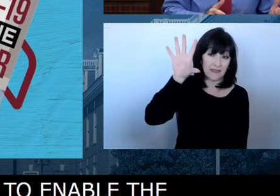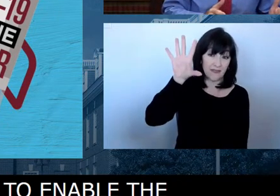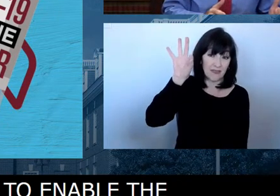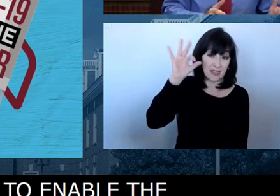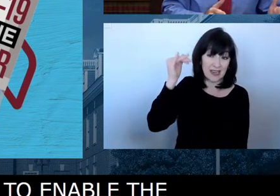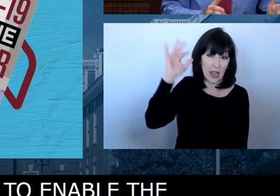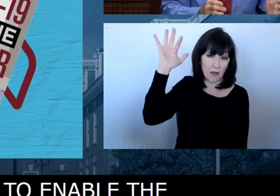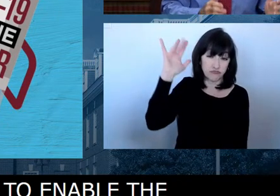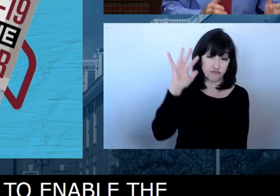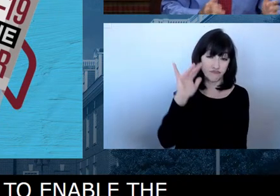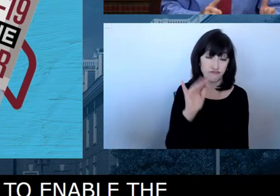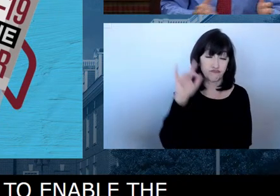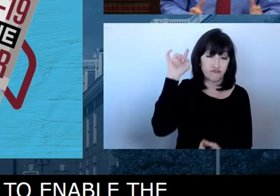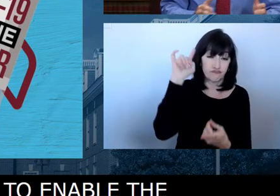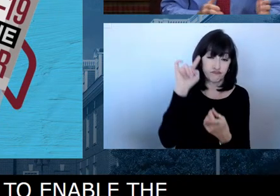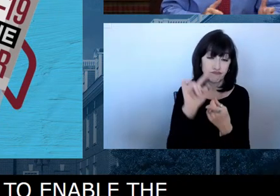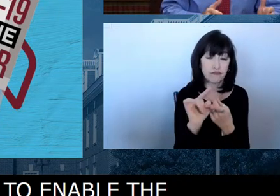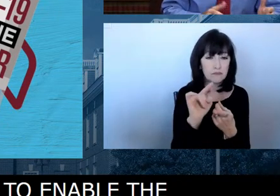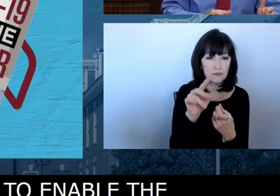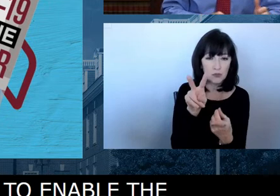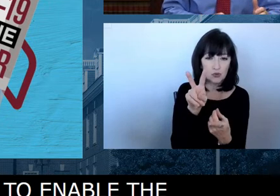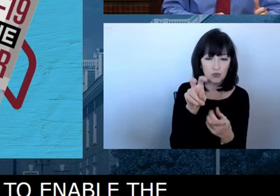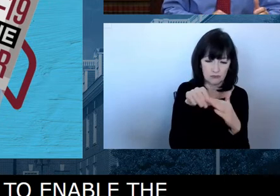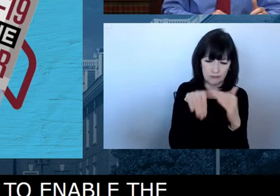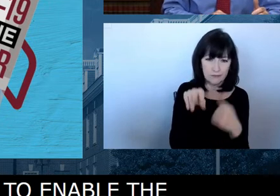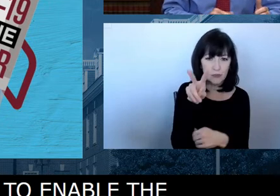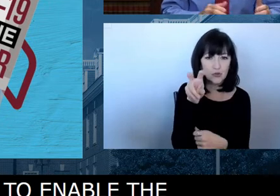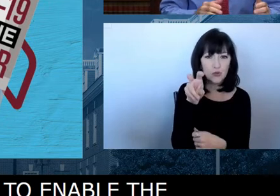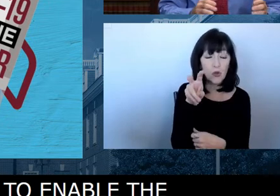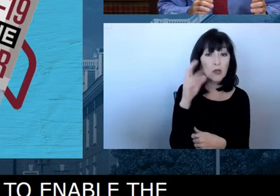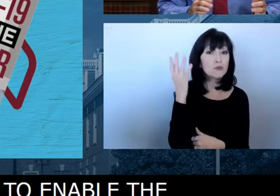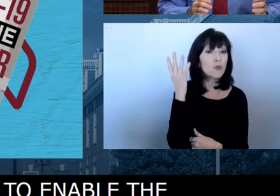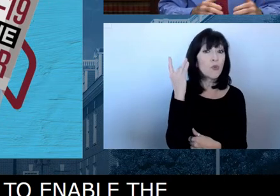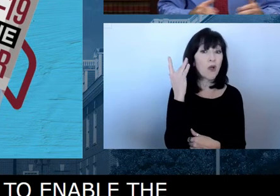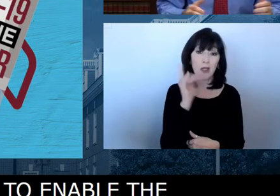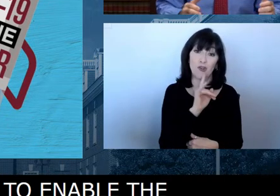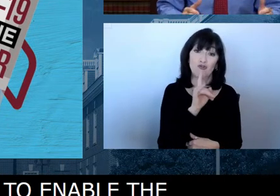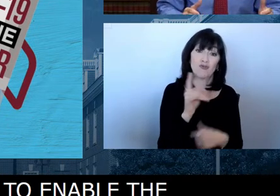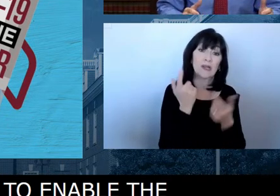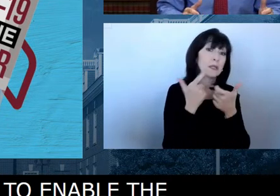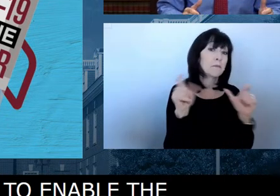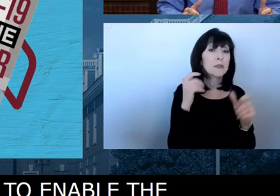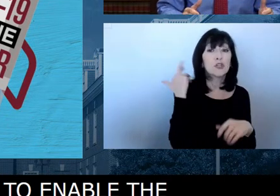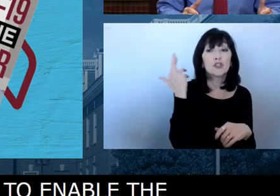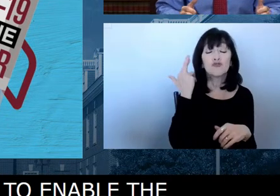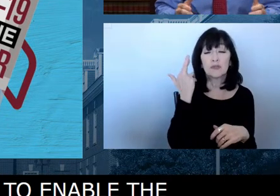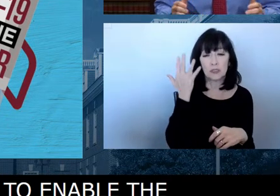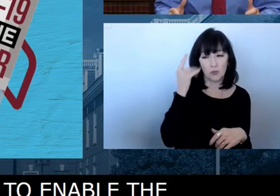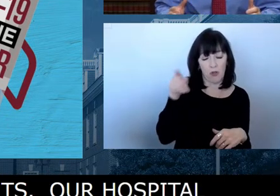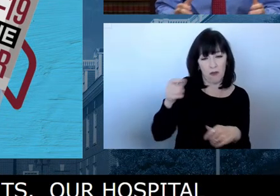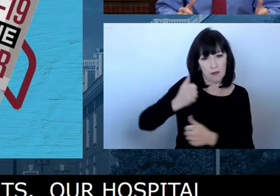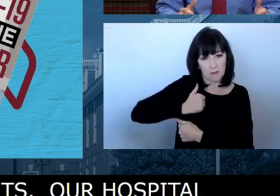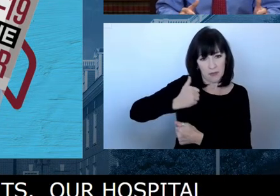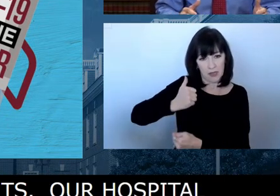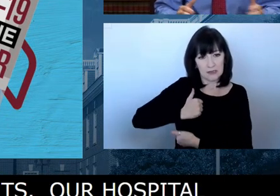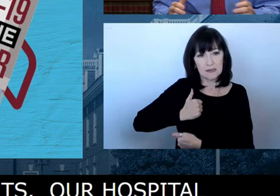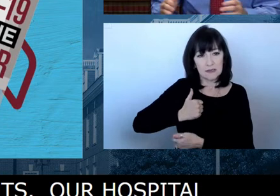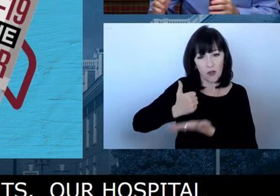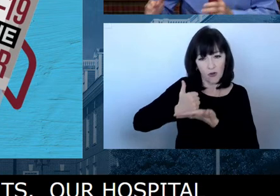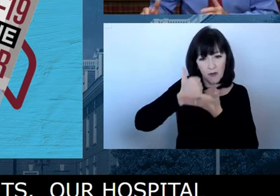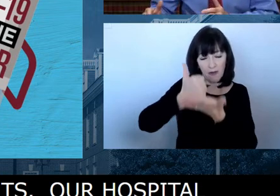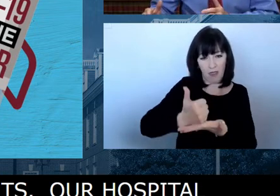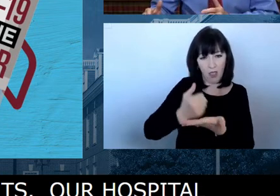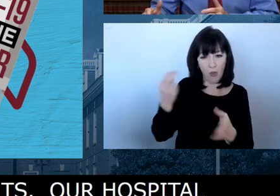200, in large part because of that partnership among our National Guard men and women, Army and Air,